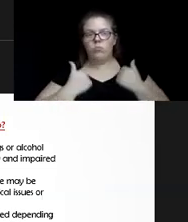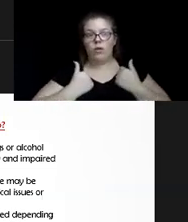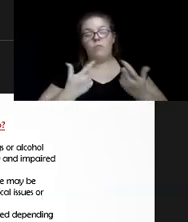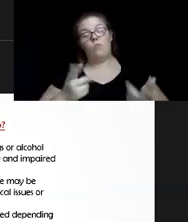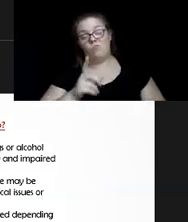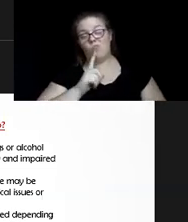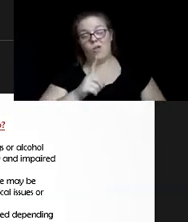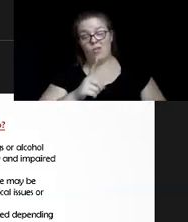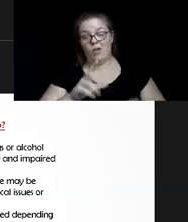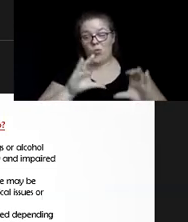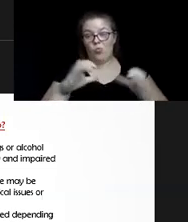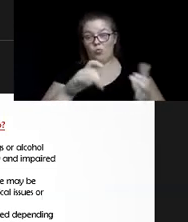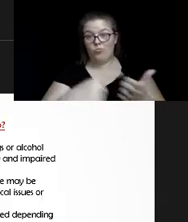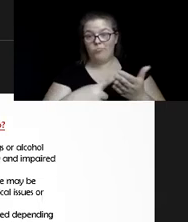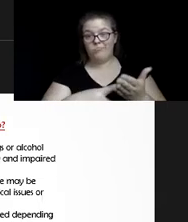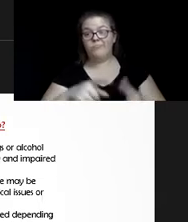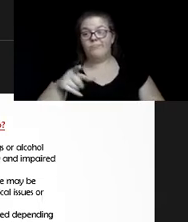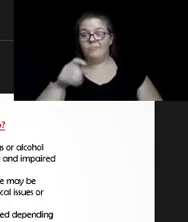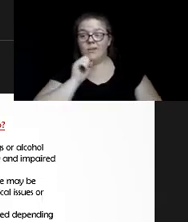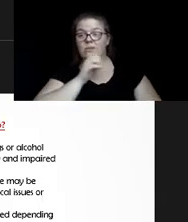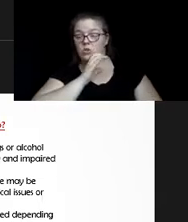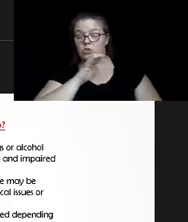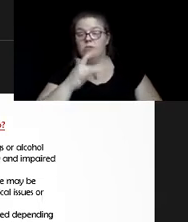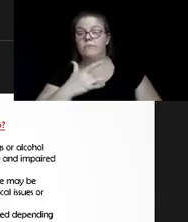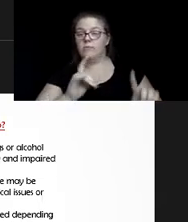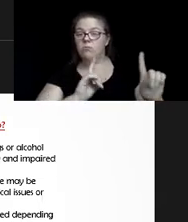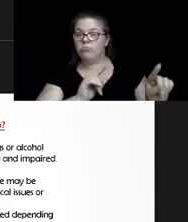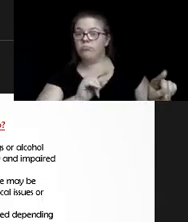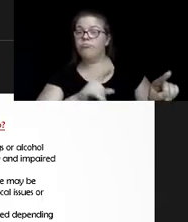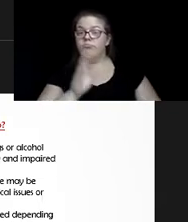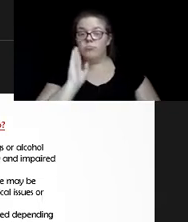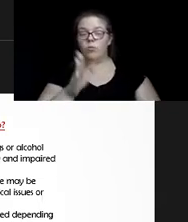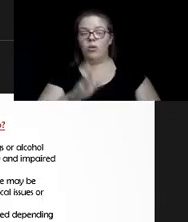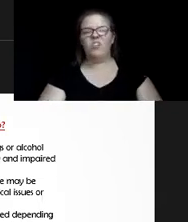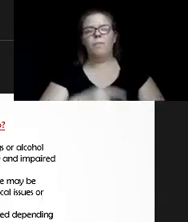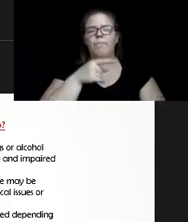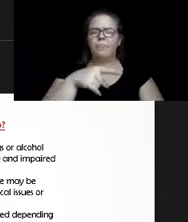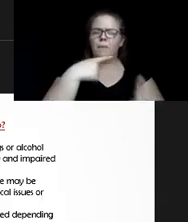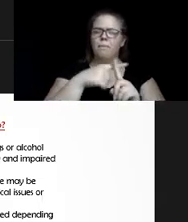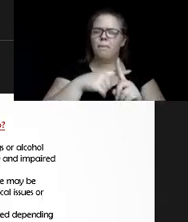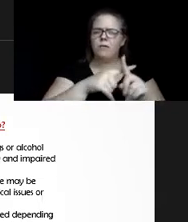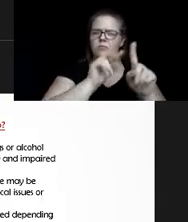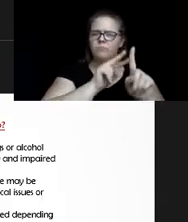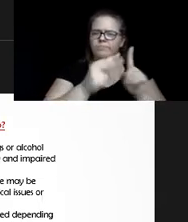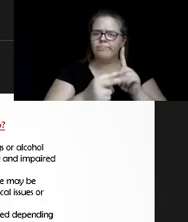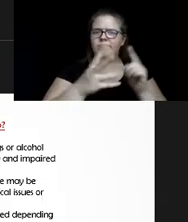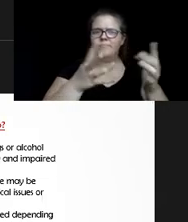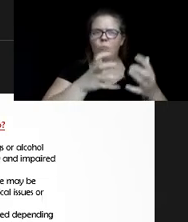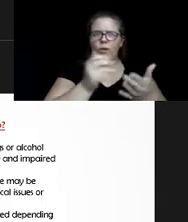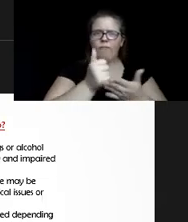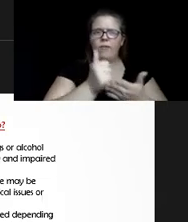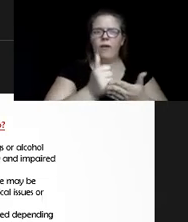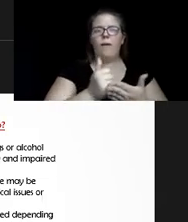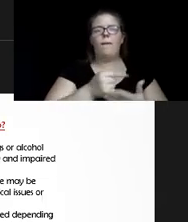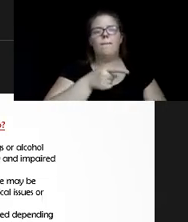and are more adherent to medication regimens. They're also really positive about seeking help and they tend to view help not in a very